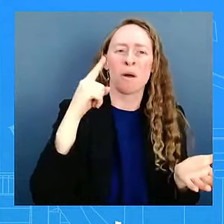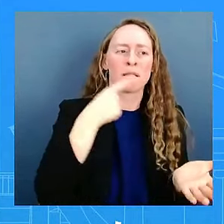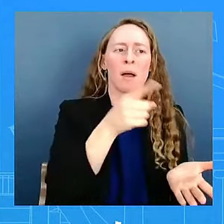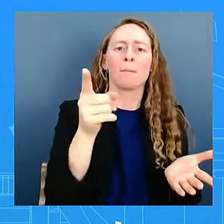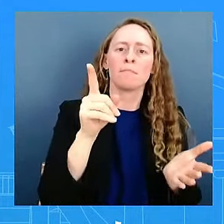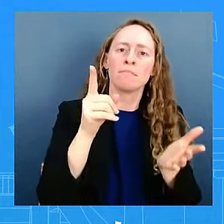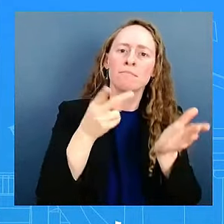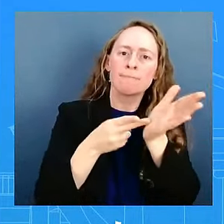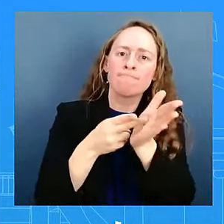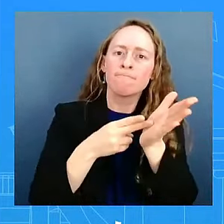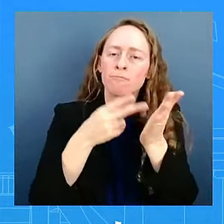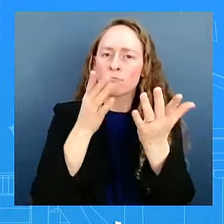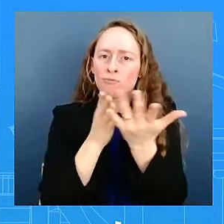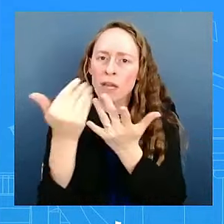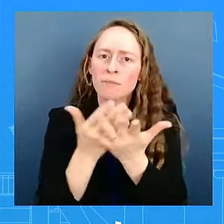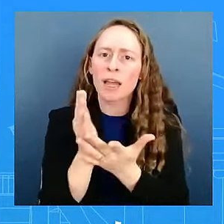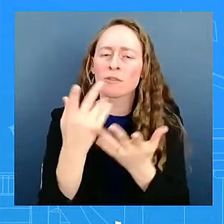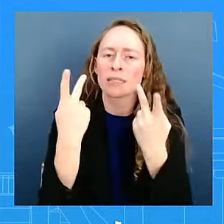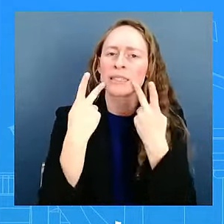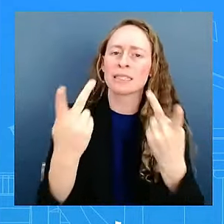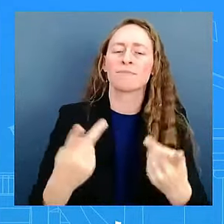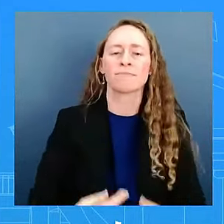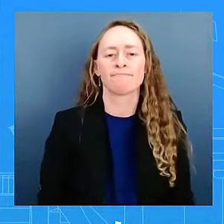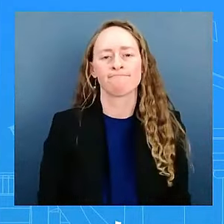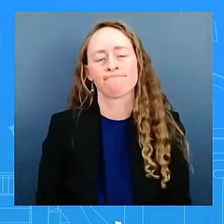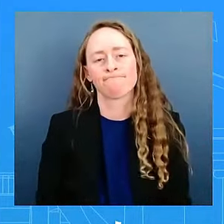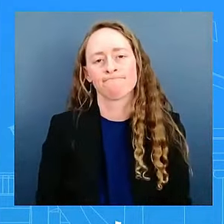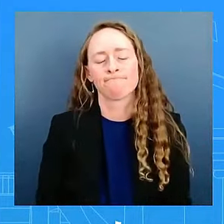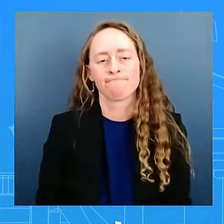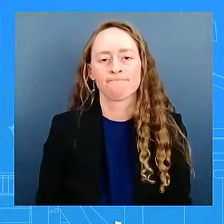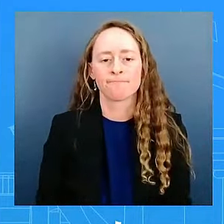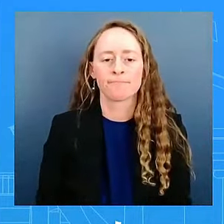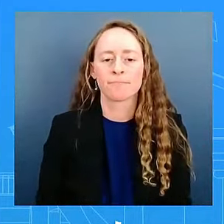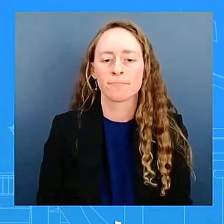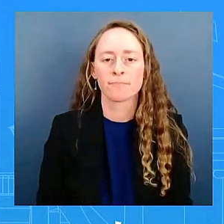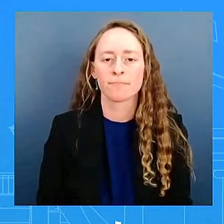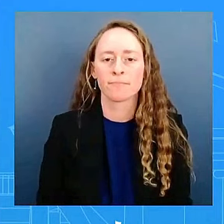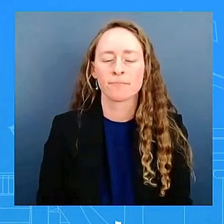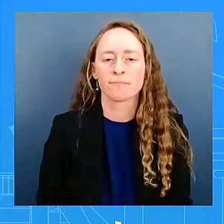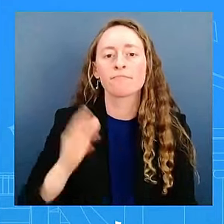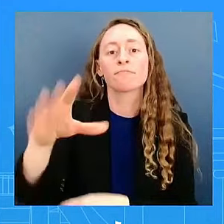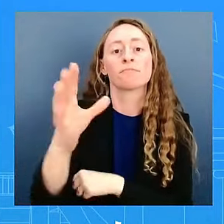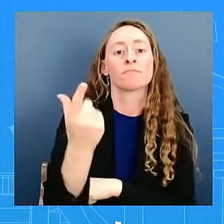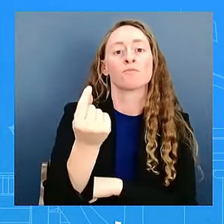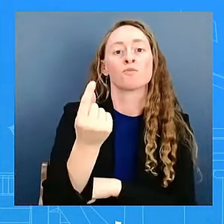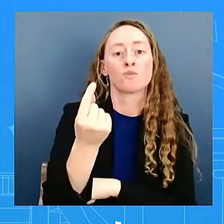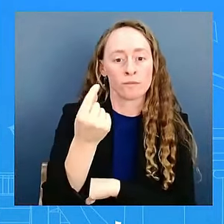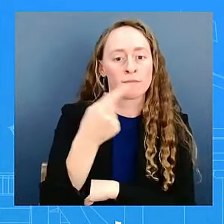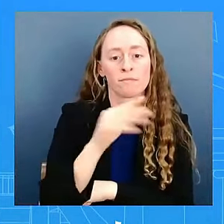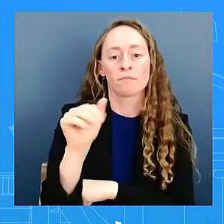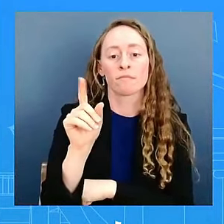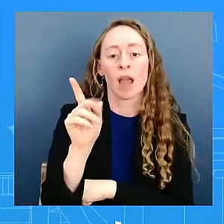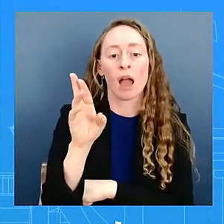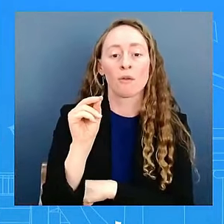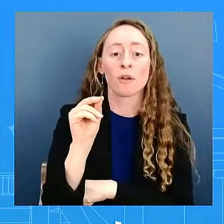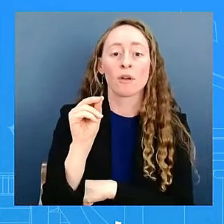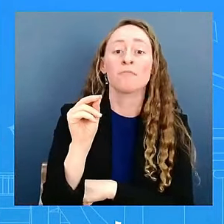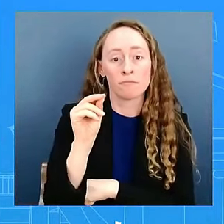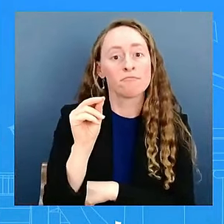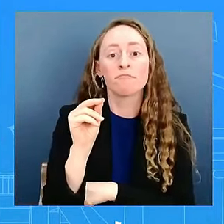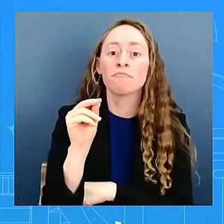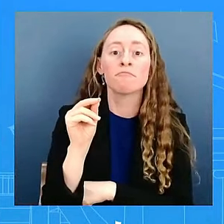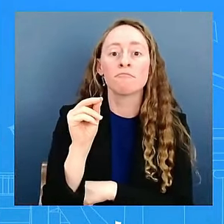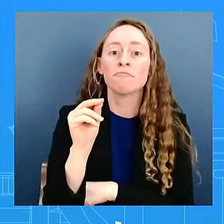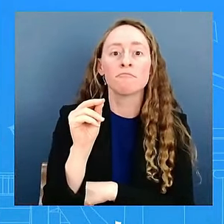If he consider to be the winner, what is the U.S. planning to do? Let's see the results. Let's see the results. Great, Andrew. everybody.